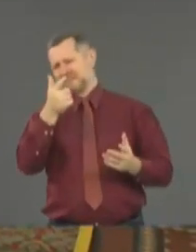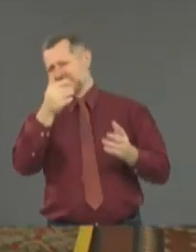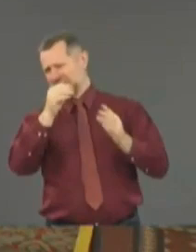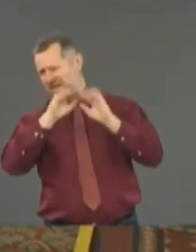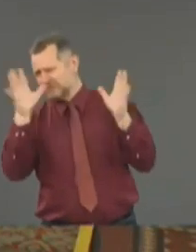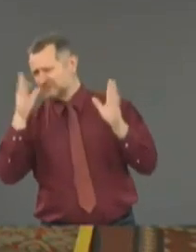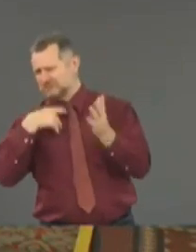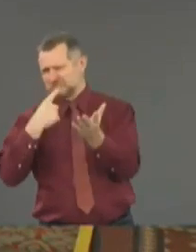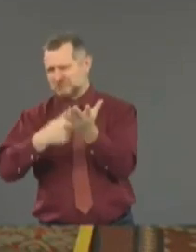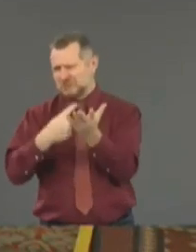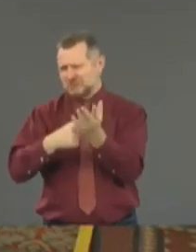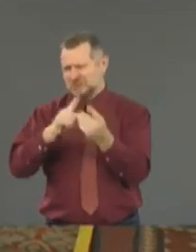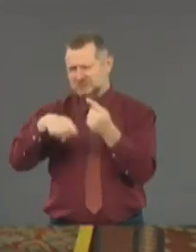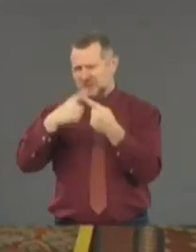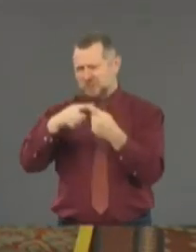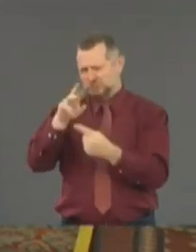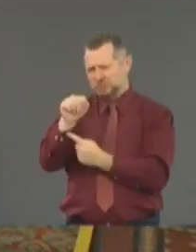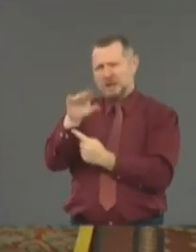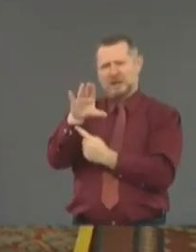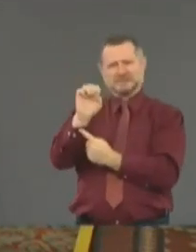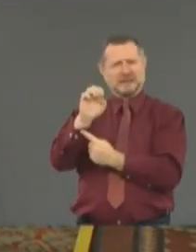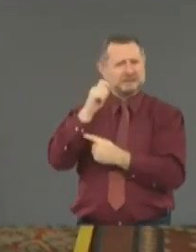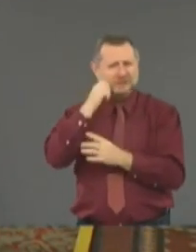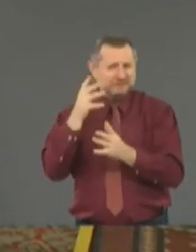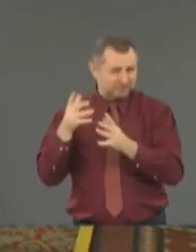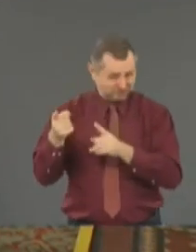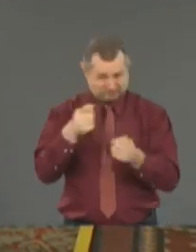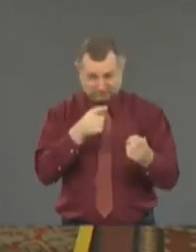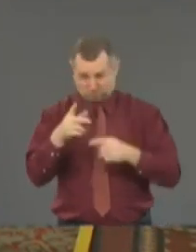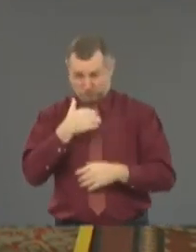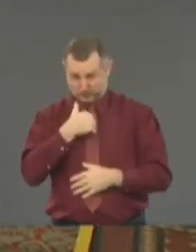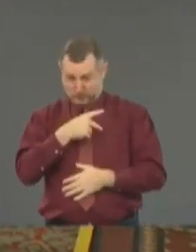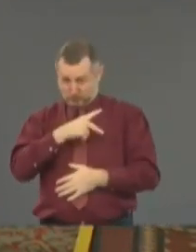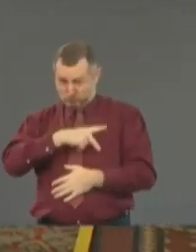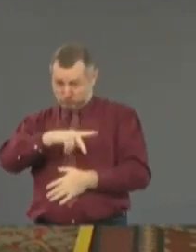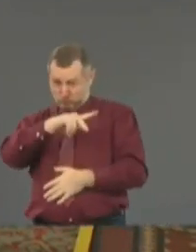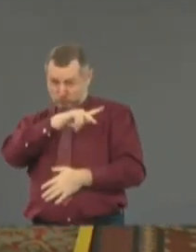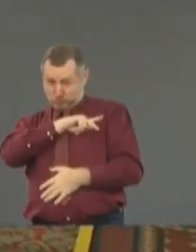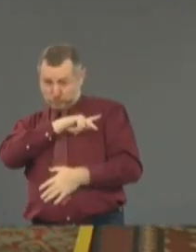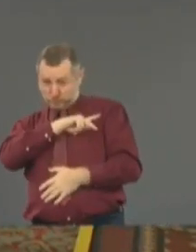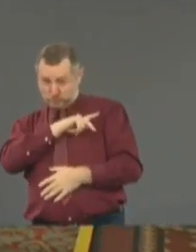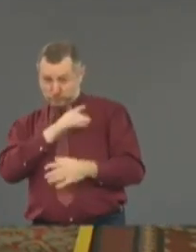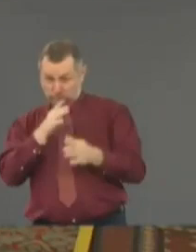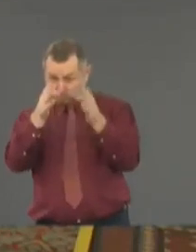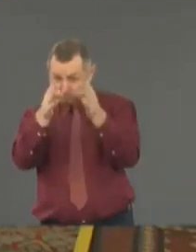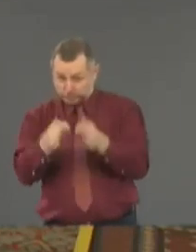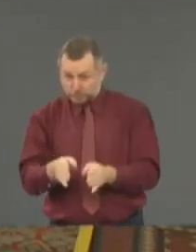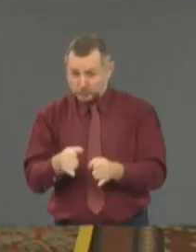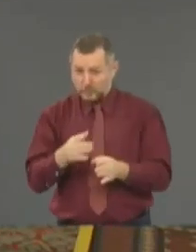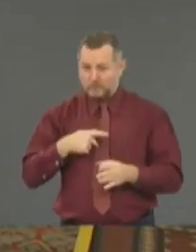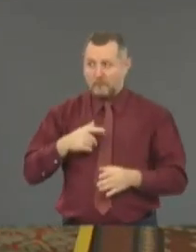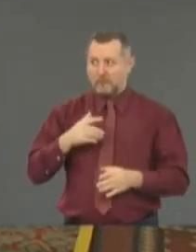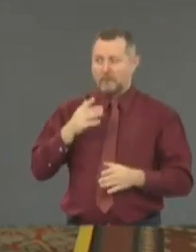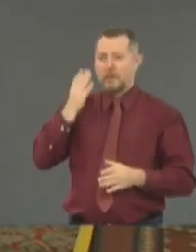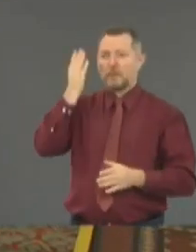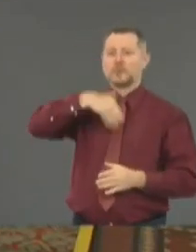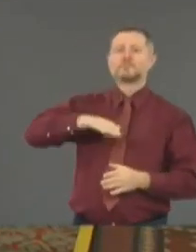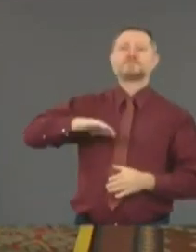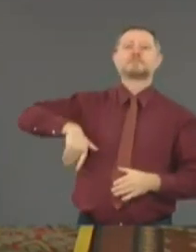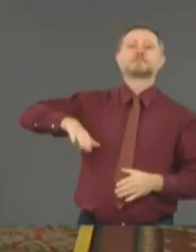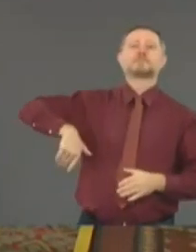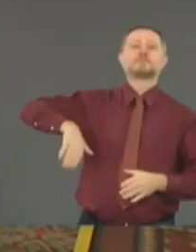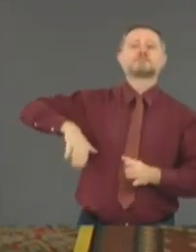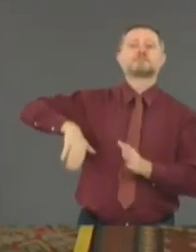Is there an element of personal responsibility that's being overlooked that should be addressed? For example, in Albany, we talk about underfunded